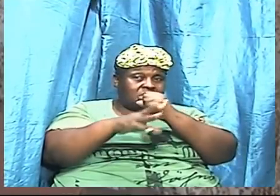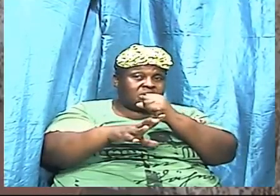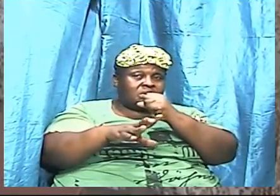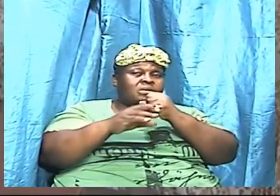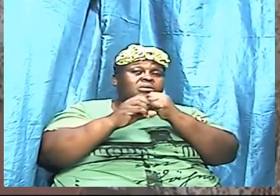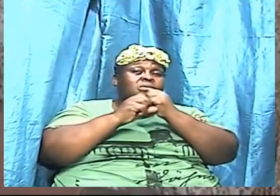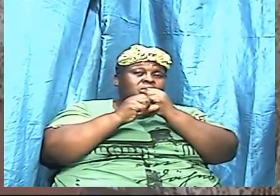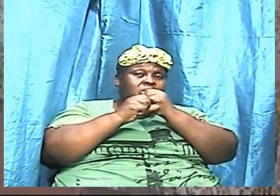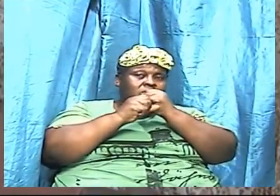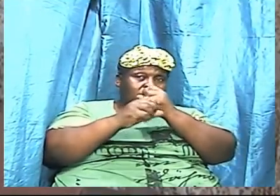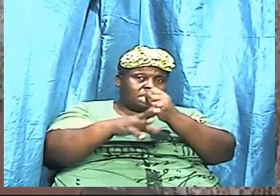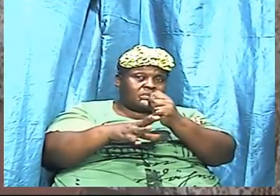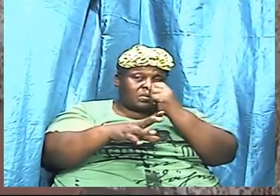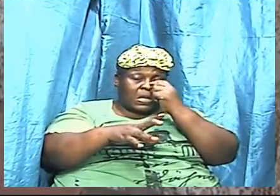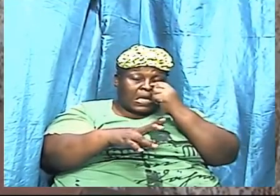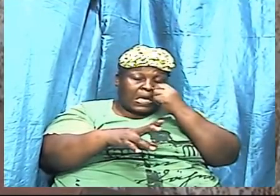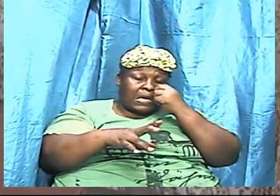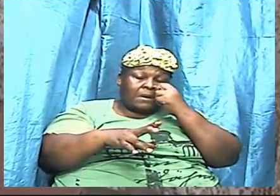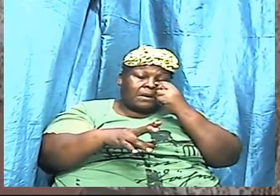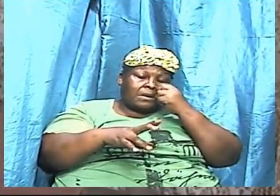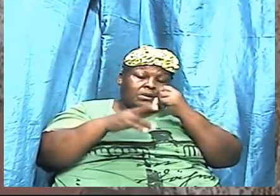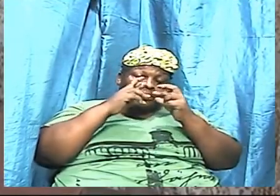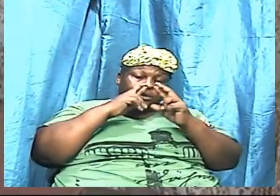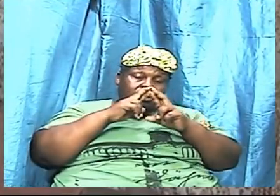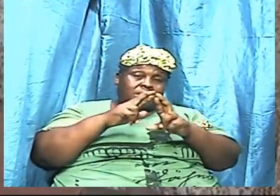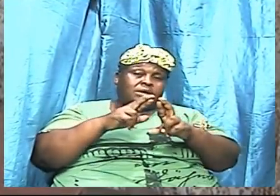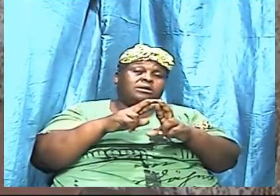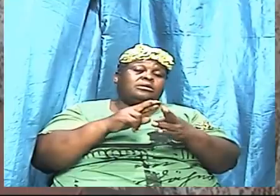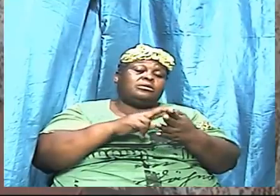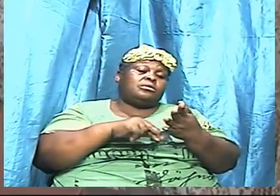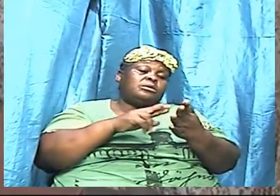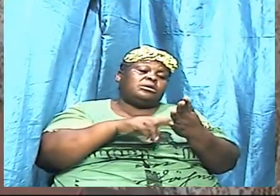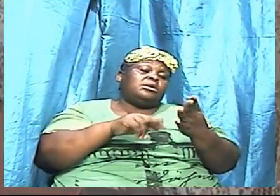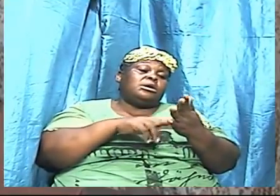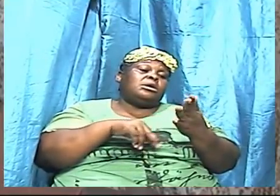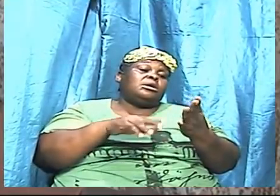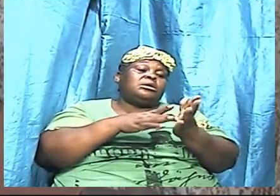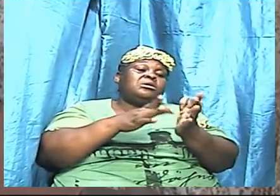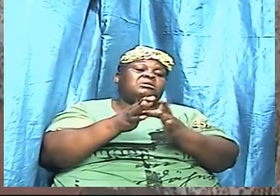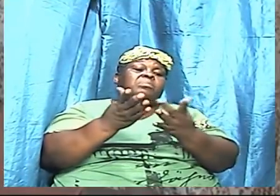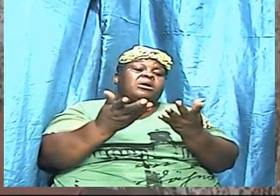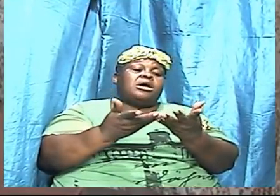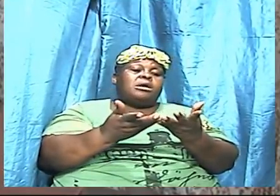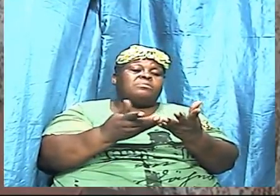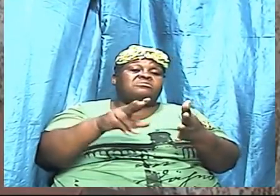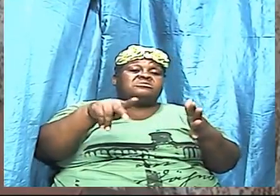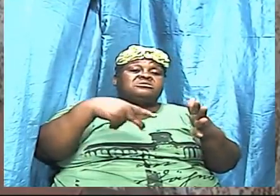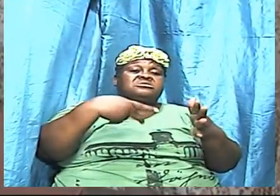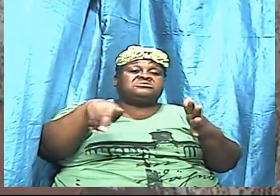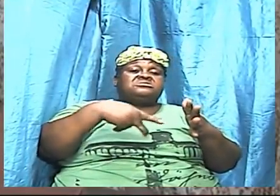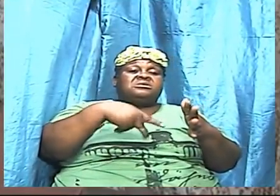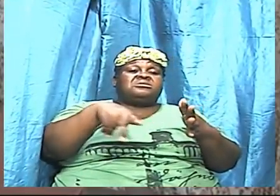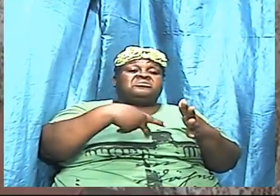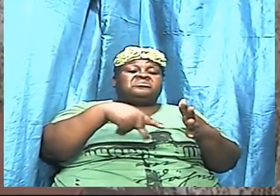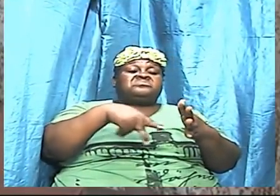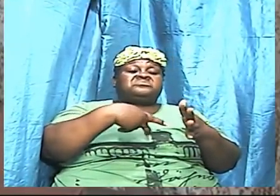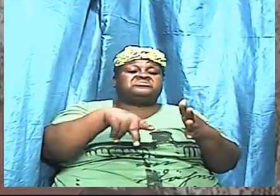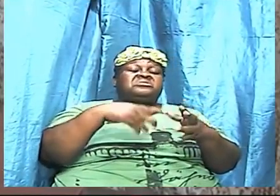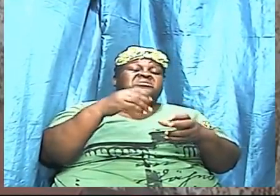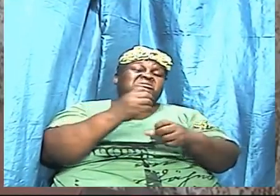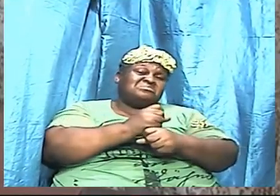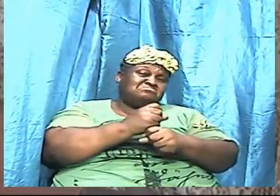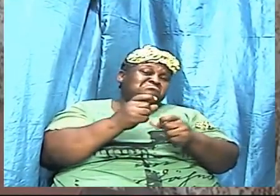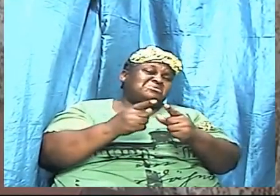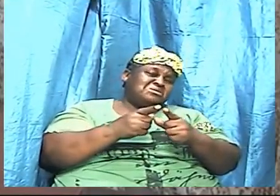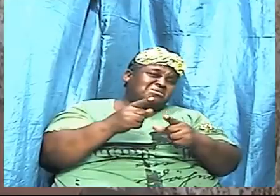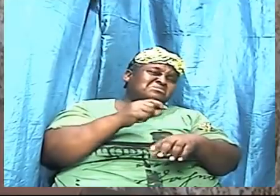psalm together in just bible reading we may take a little time to you